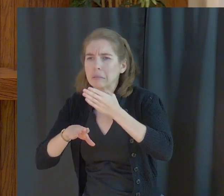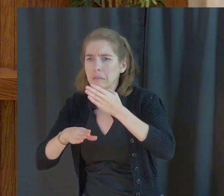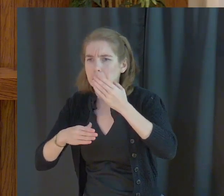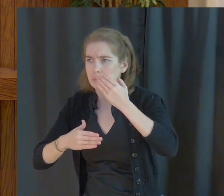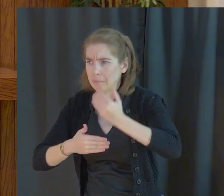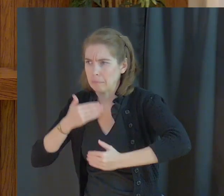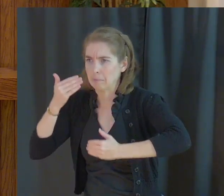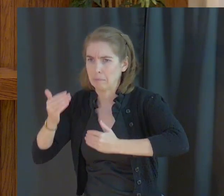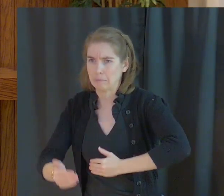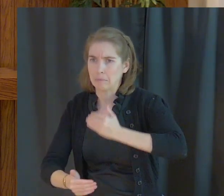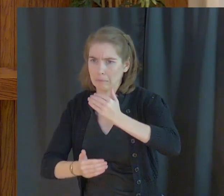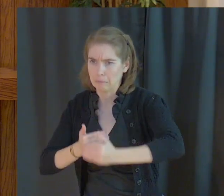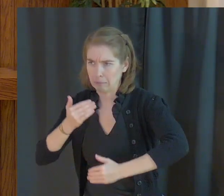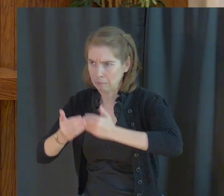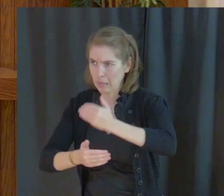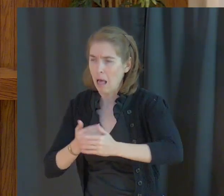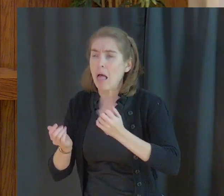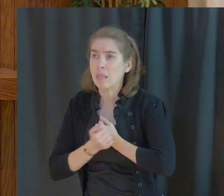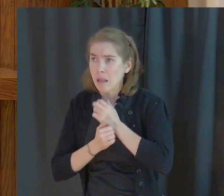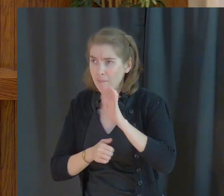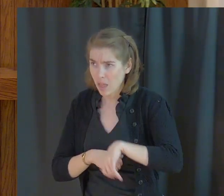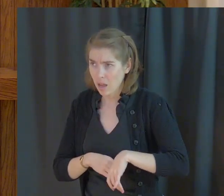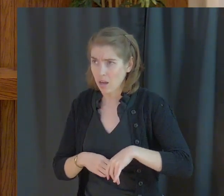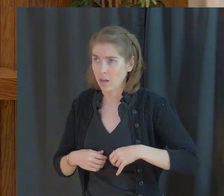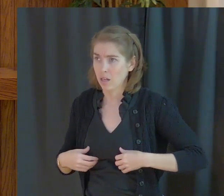uses in these verses. I love this.